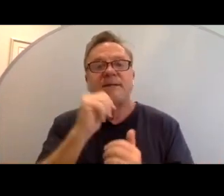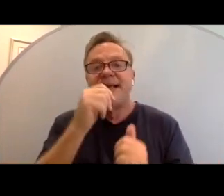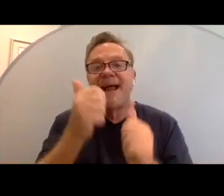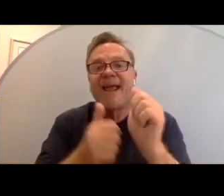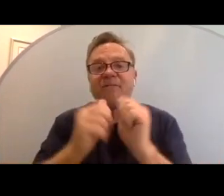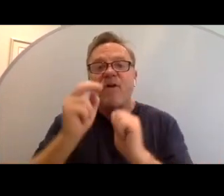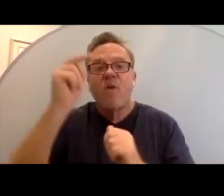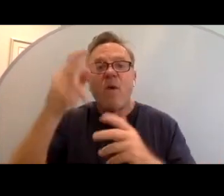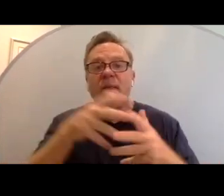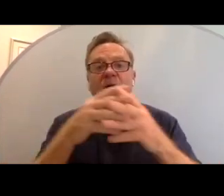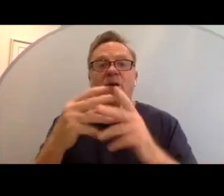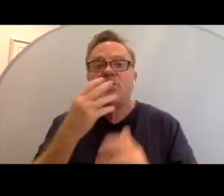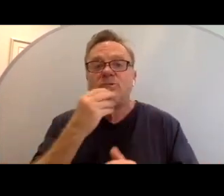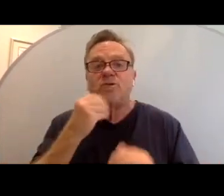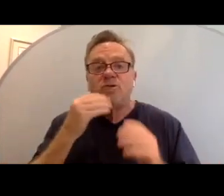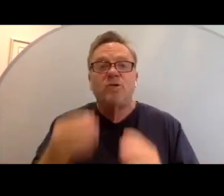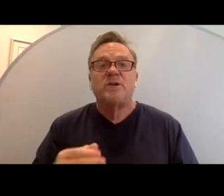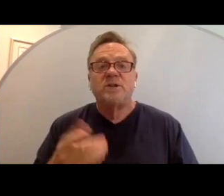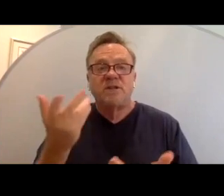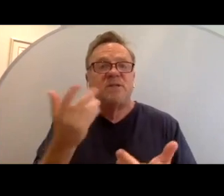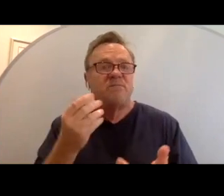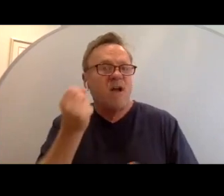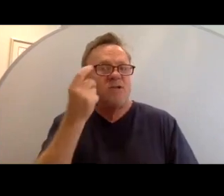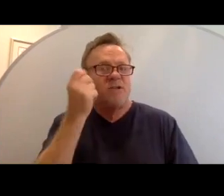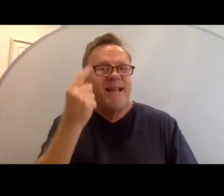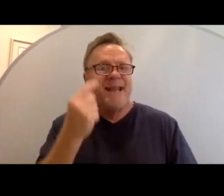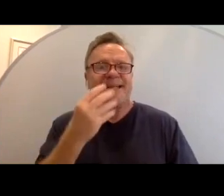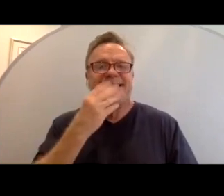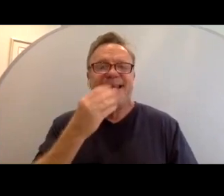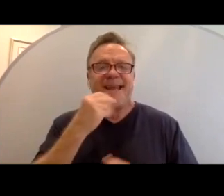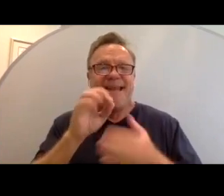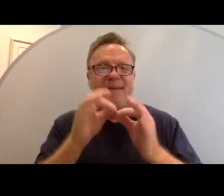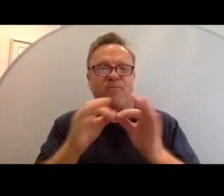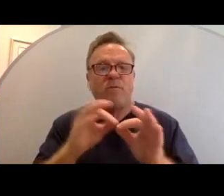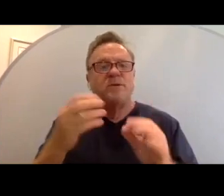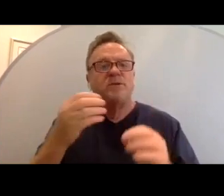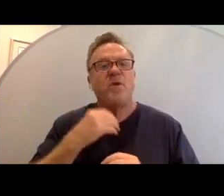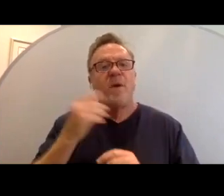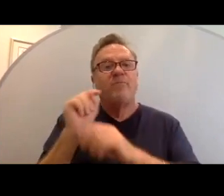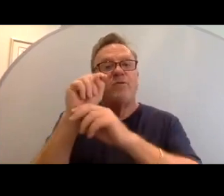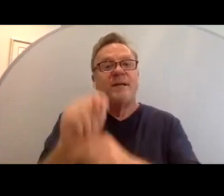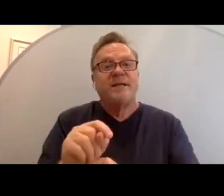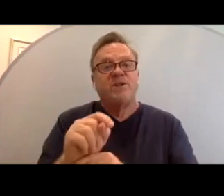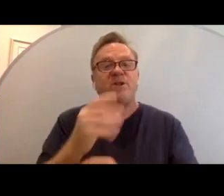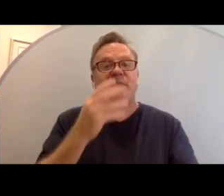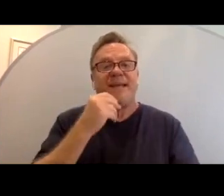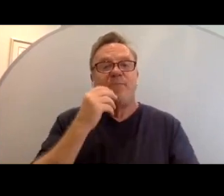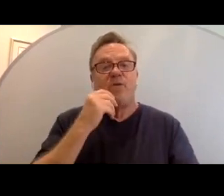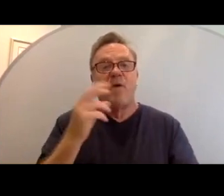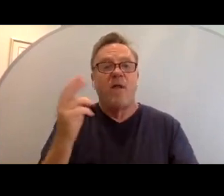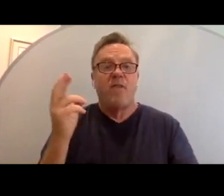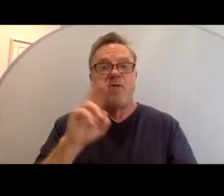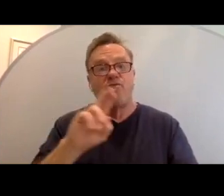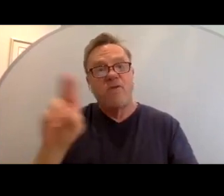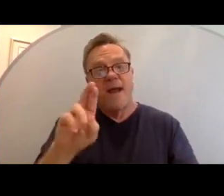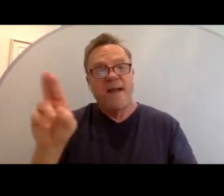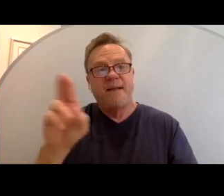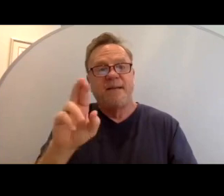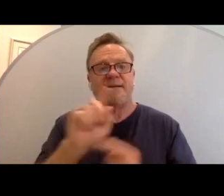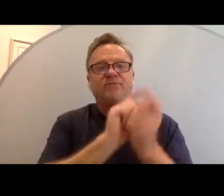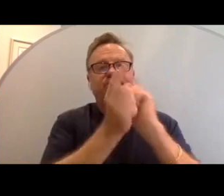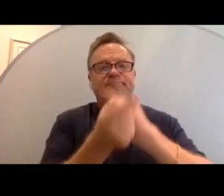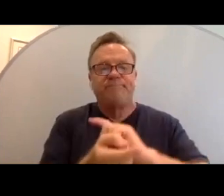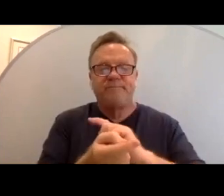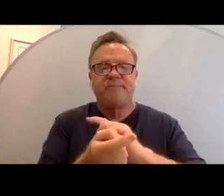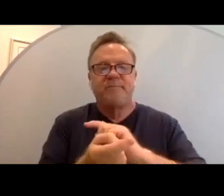Jew is fluent in Hebrew. So, we have the traditional Hebrew on the right side of the page. We have a transliteration, the Hebrew